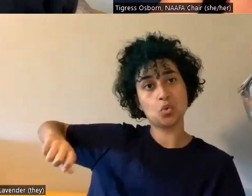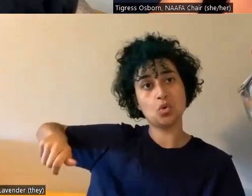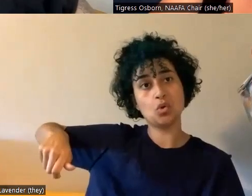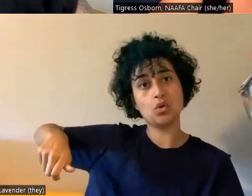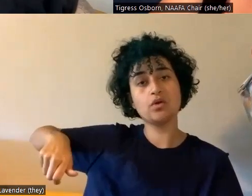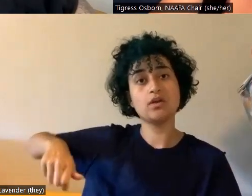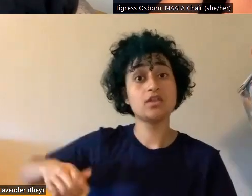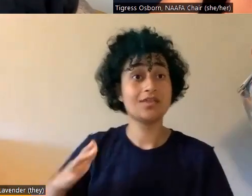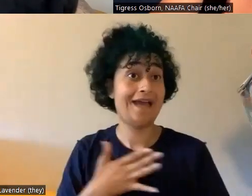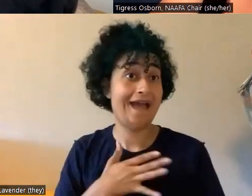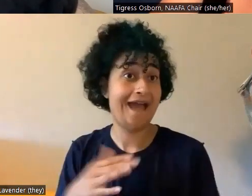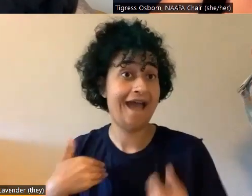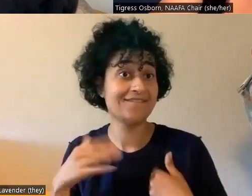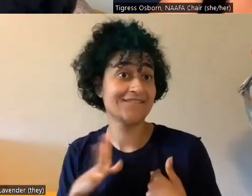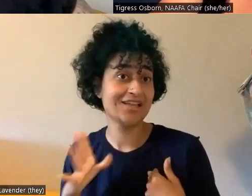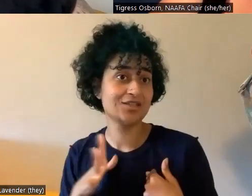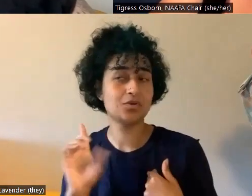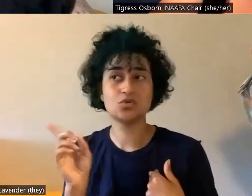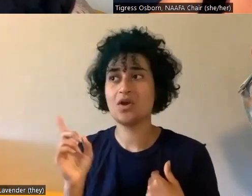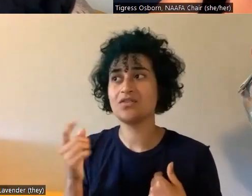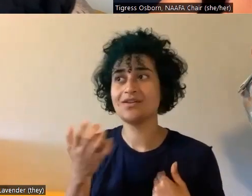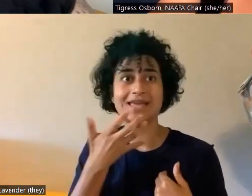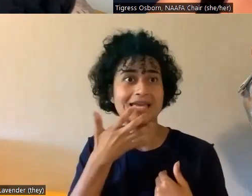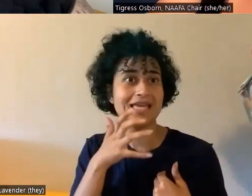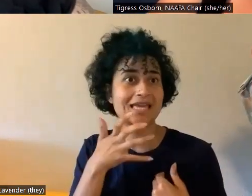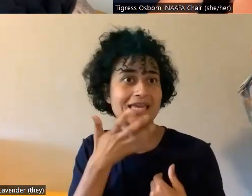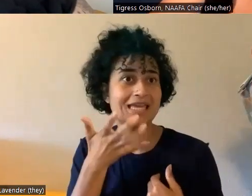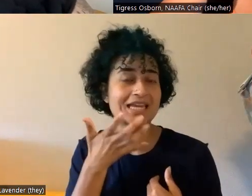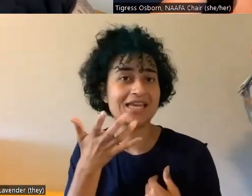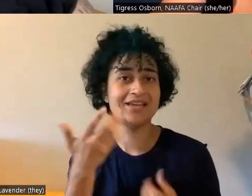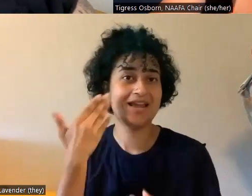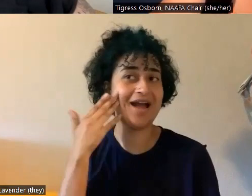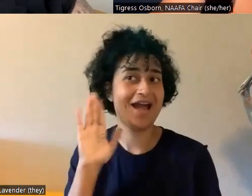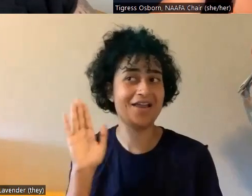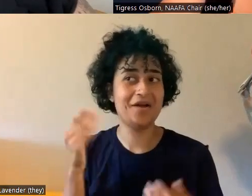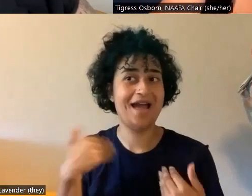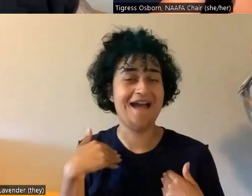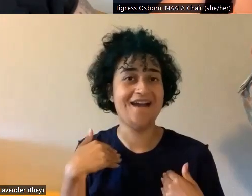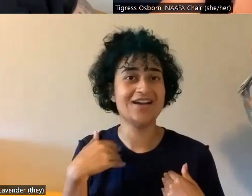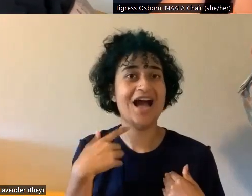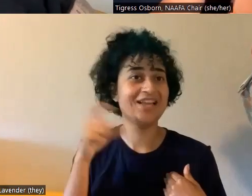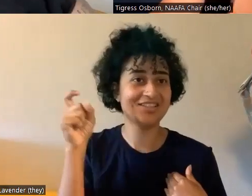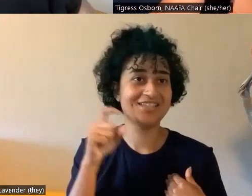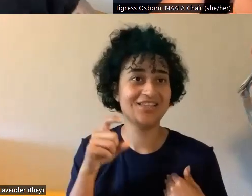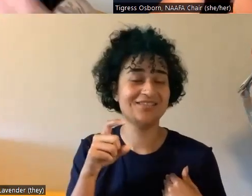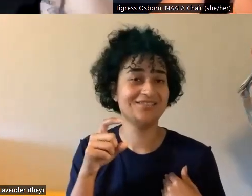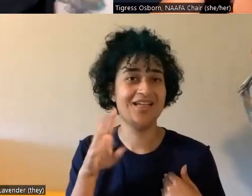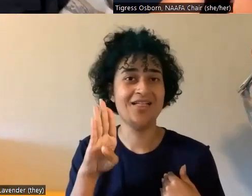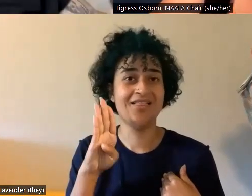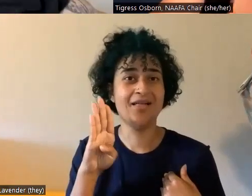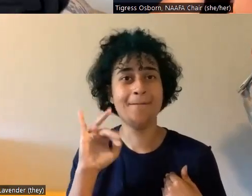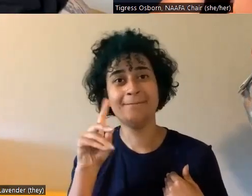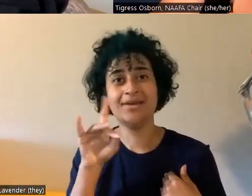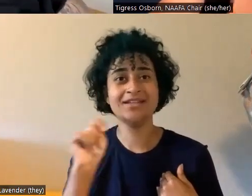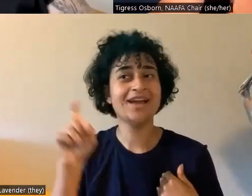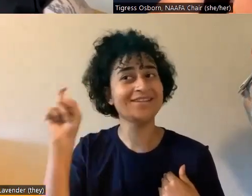can, it's heated. I don't have that kind of, I'm very like, I just need a bidet. That's it. I just need that